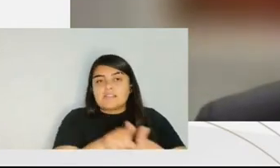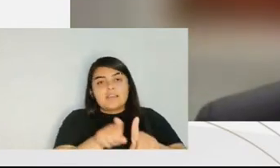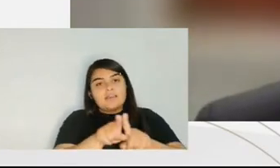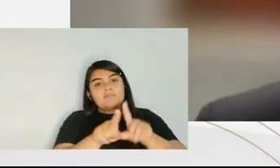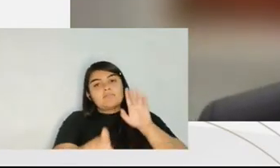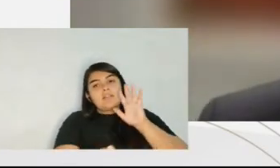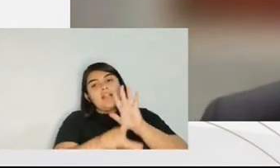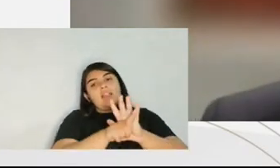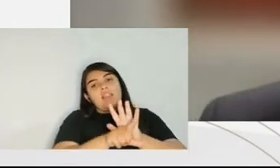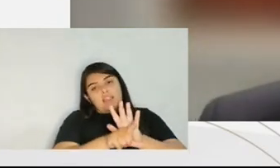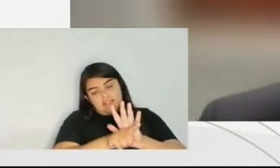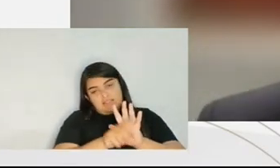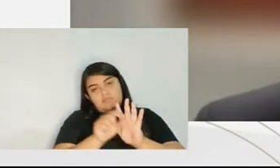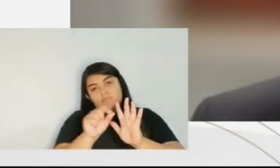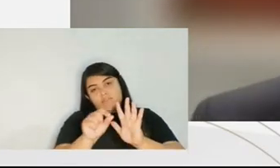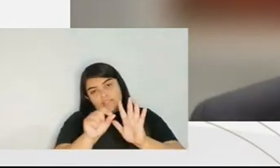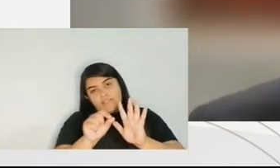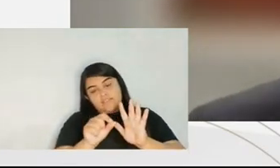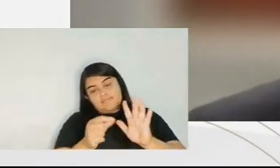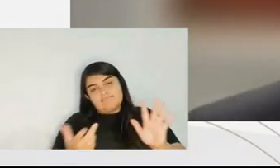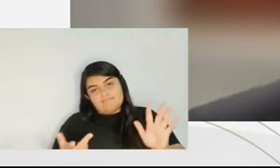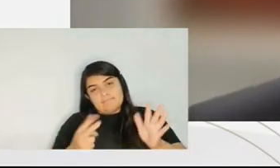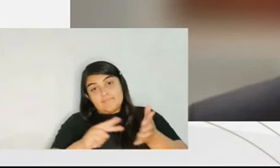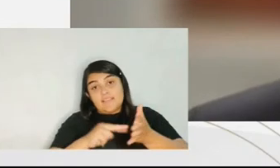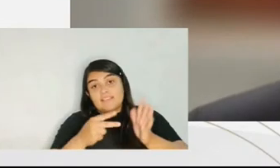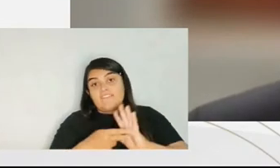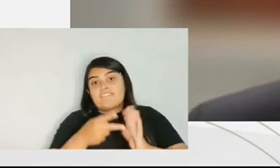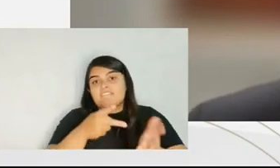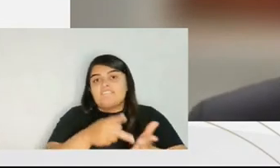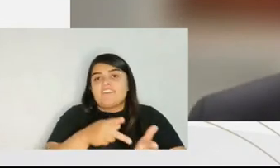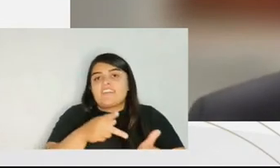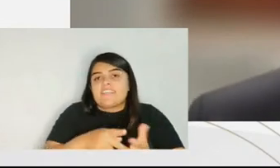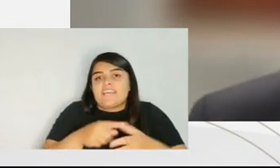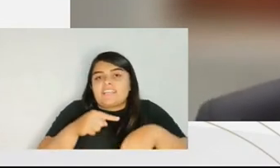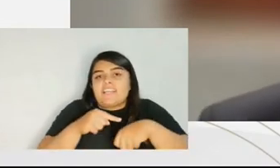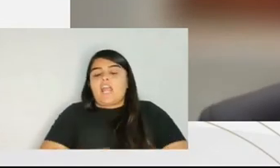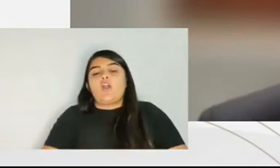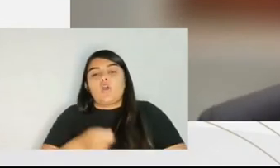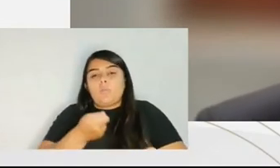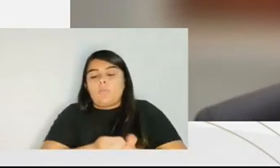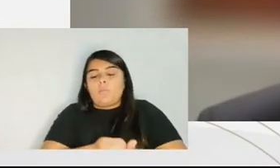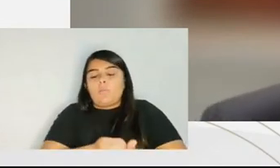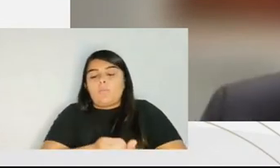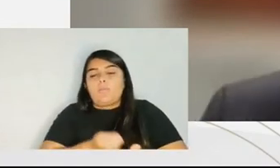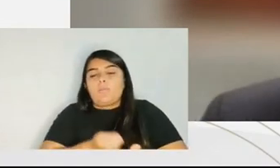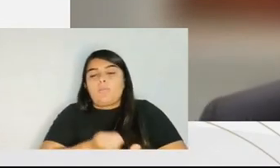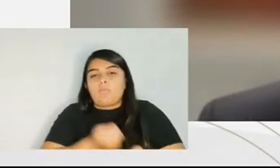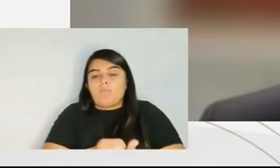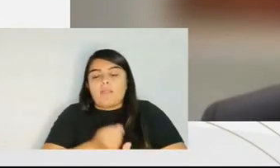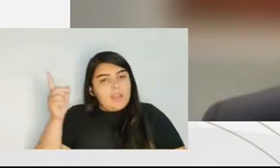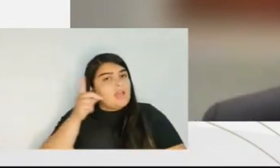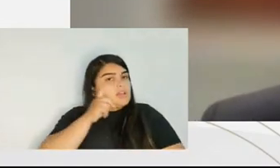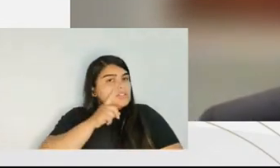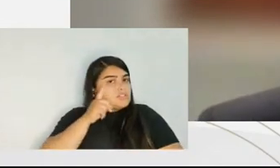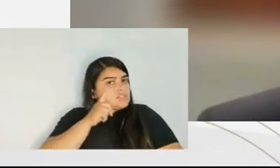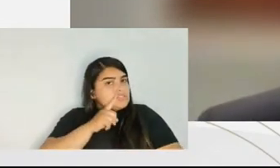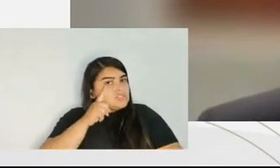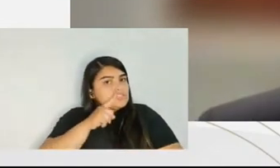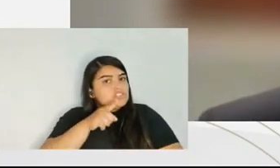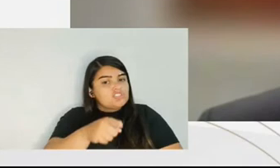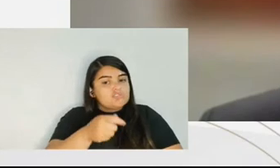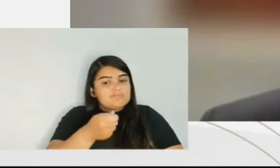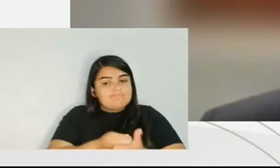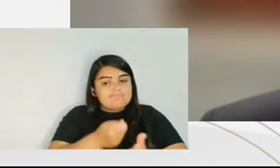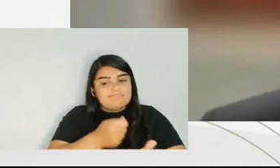sentencing, and also the day in proof. Now,